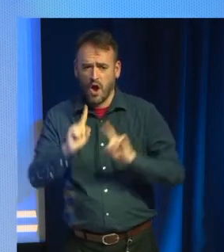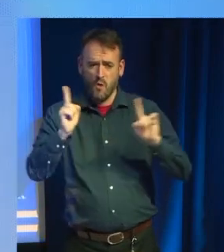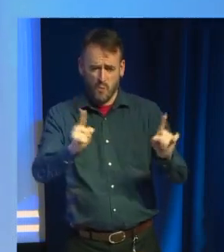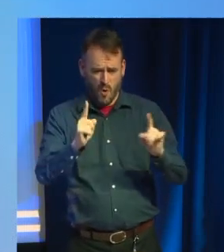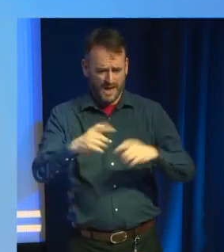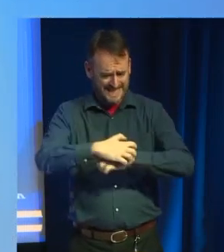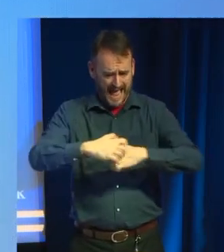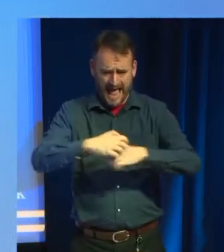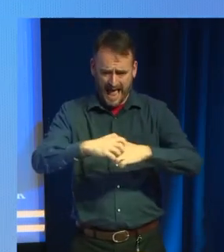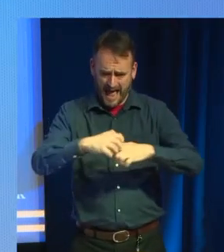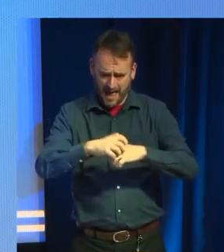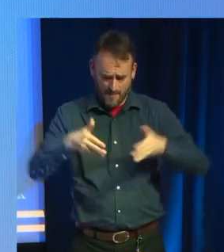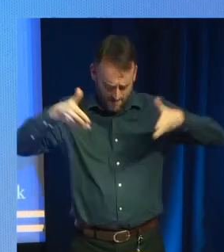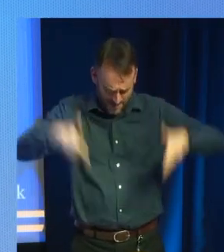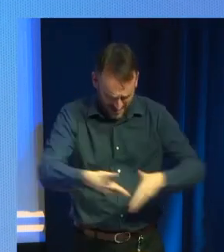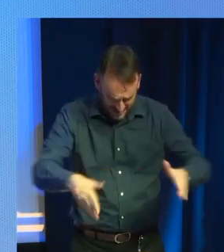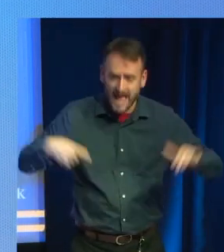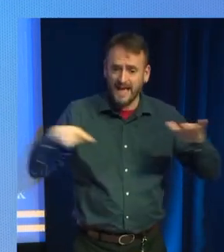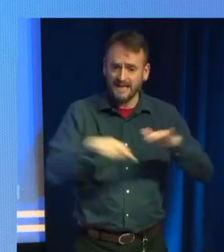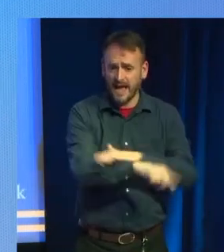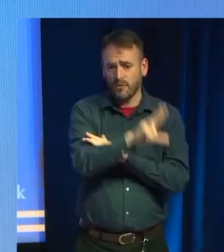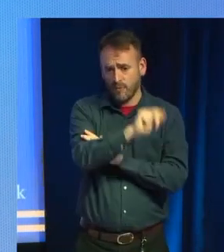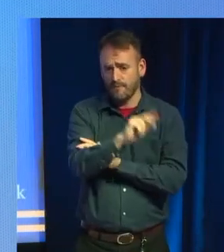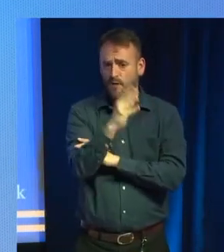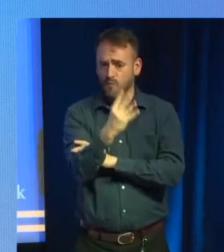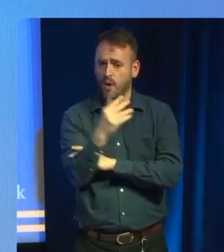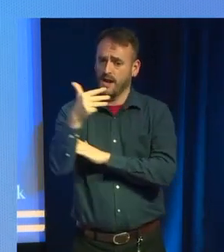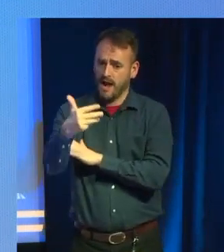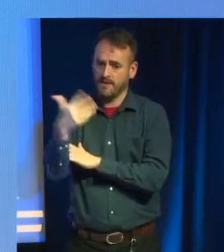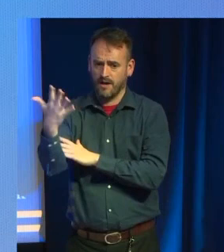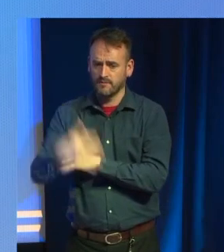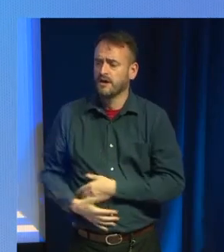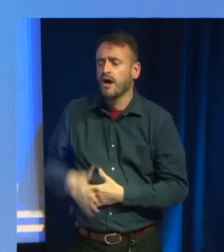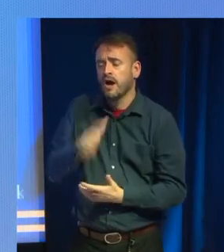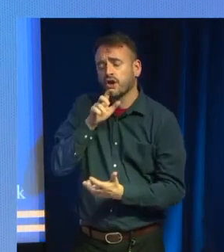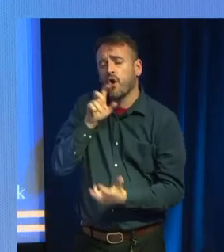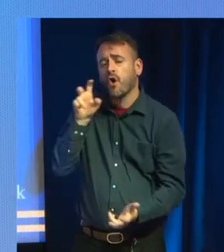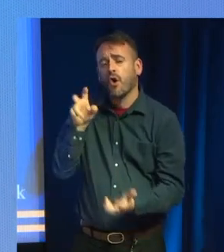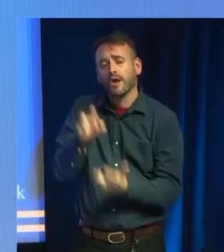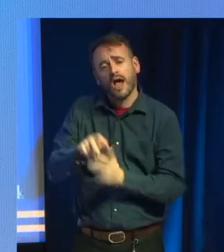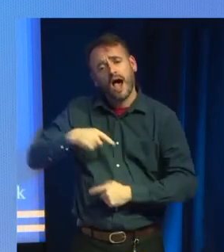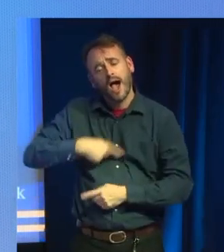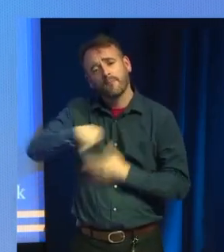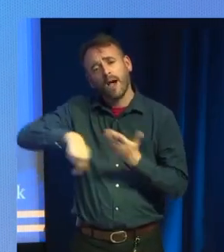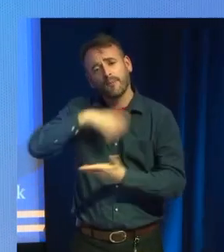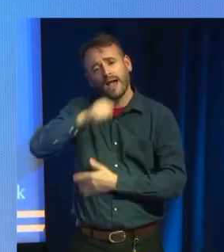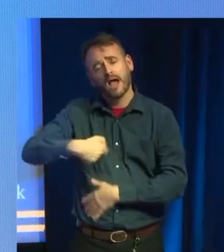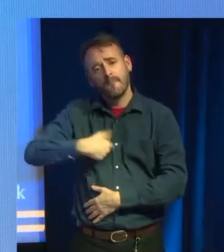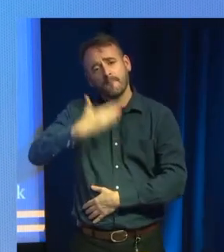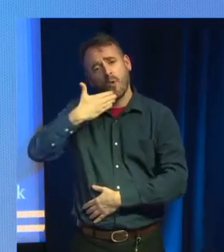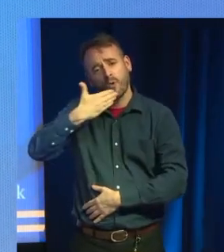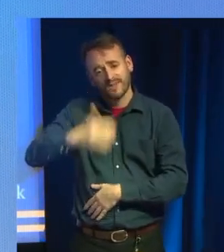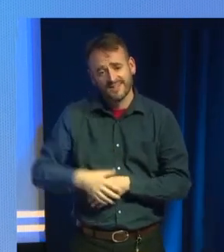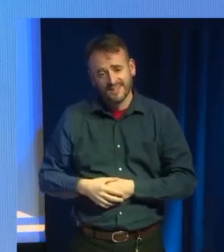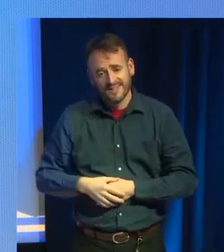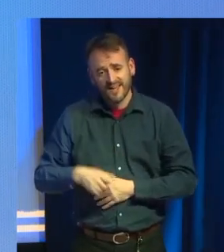Escape at 12, four, nine, or five. Yawn. I'm the Pi Man and I am bored. I bet you've